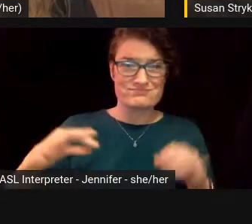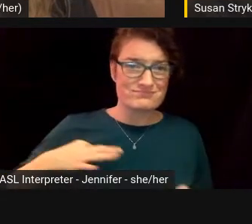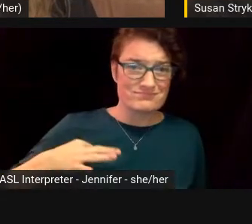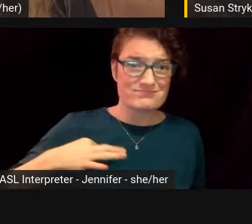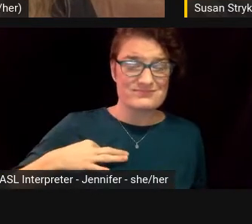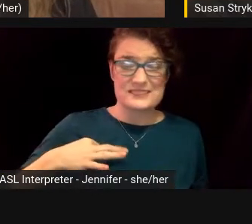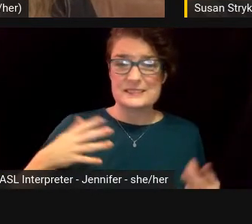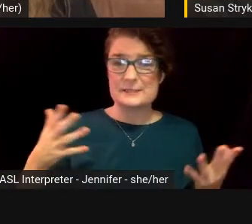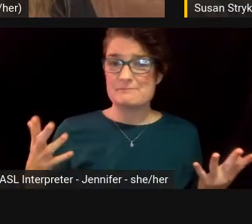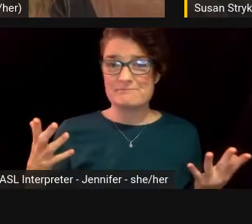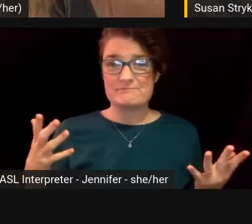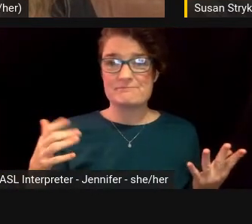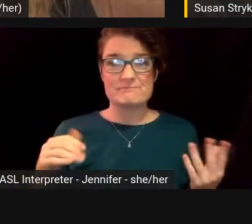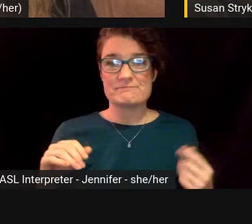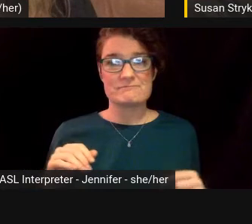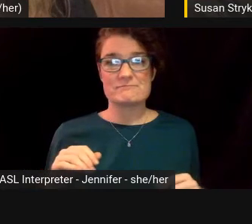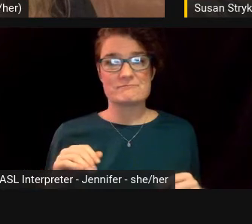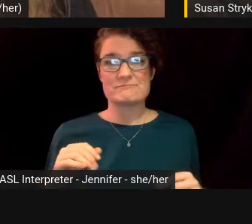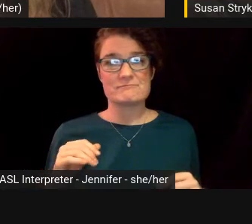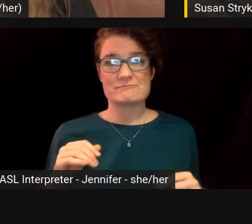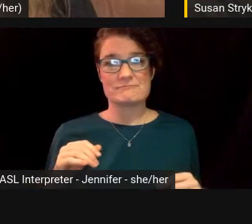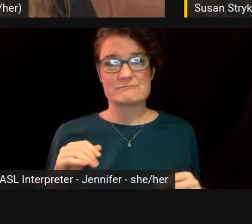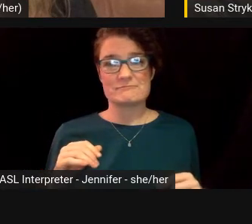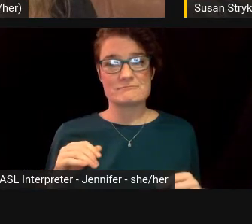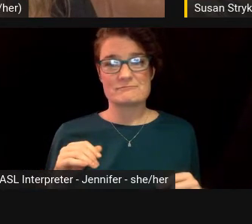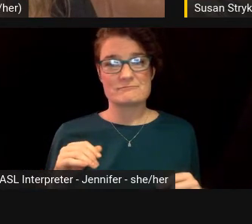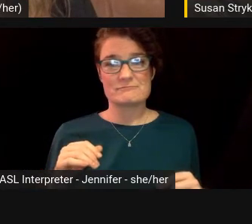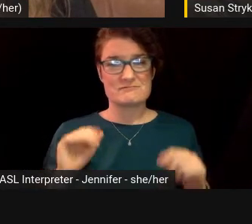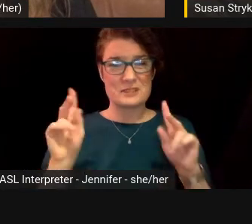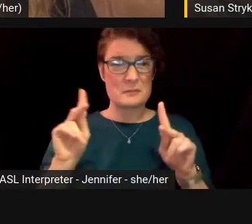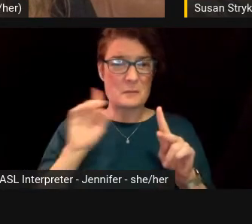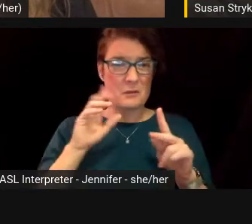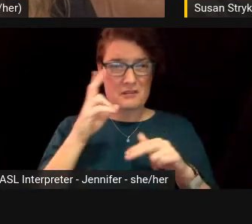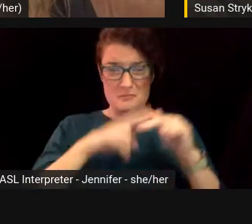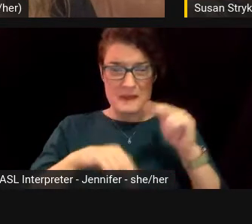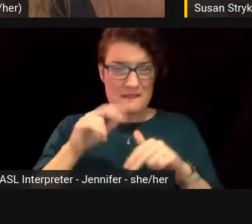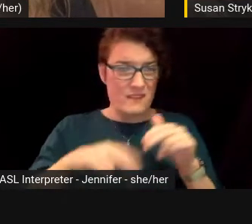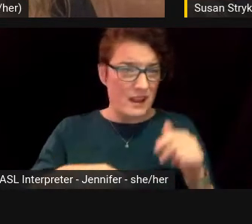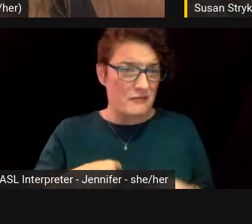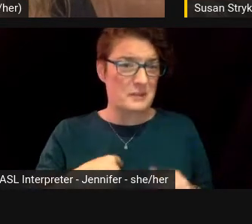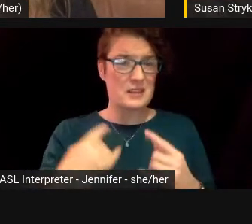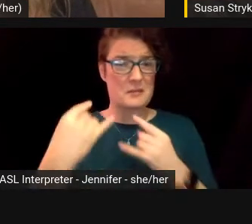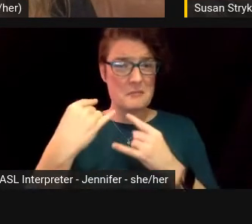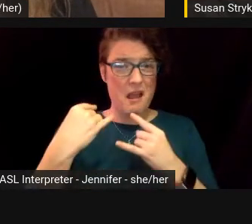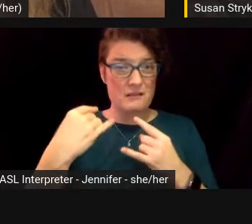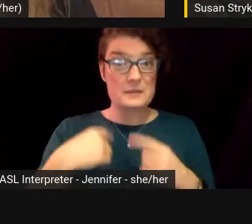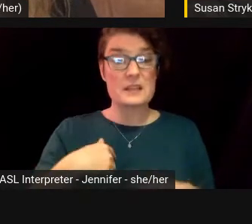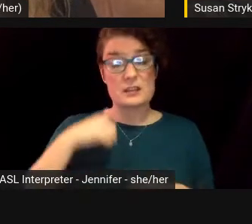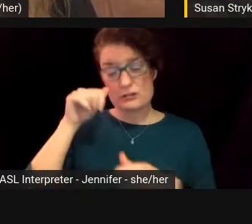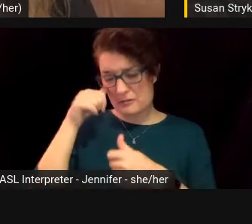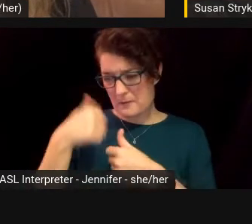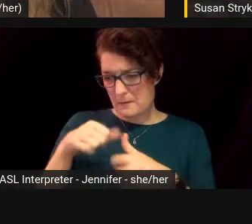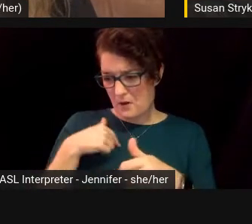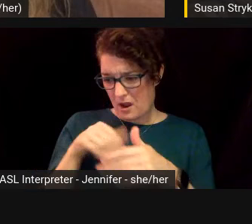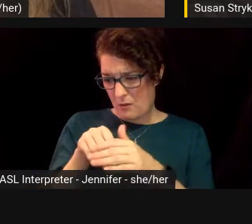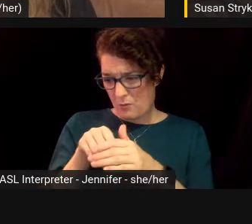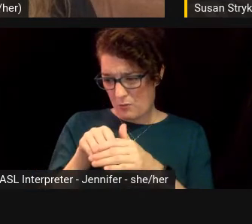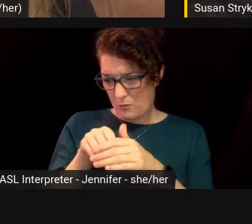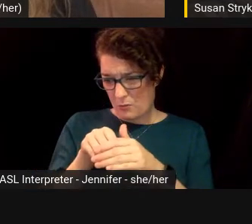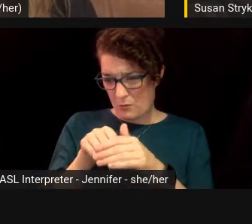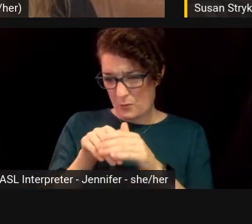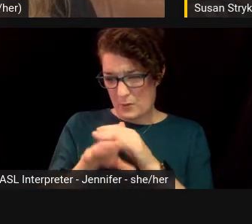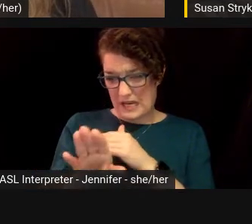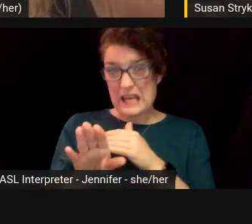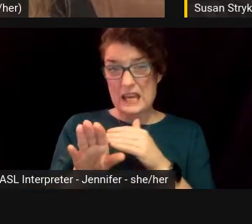and you know, people would mock me, make fun of me. Um, I remember I went into, um, a